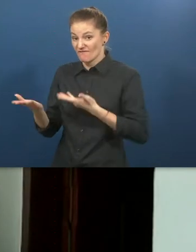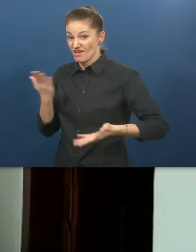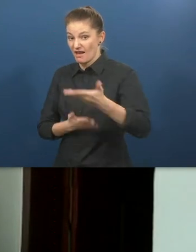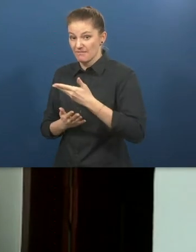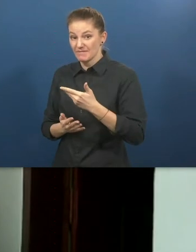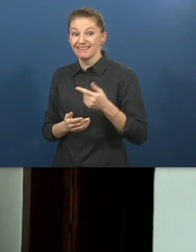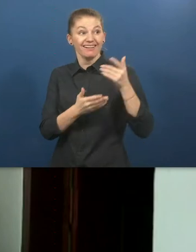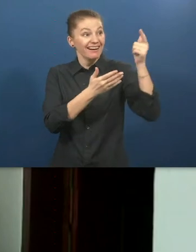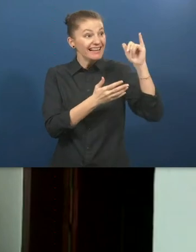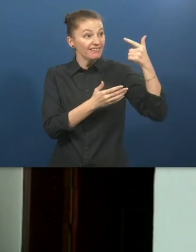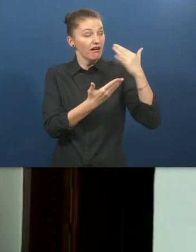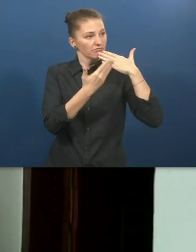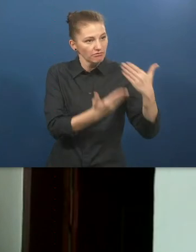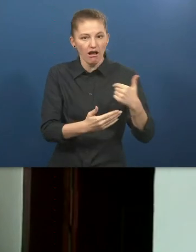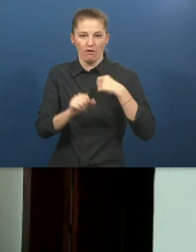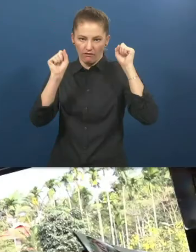what is unique and innovative?